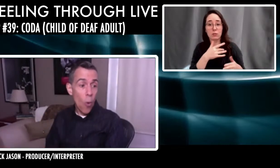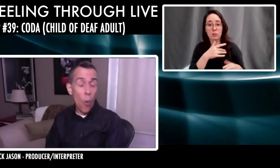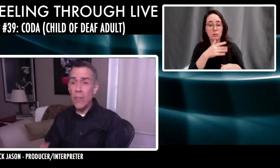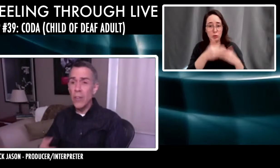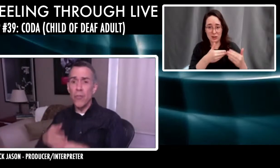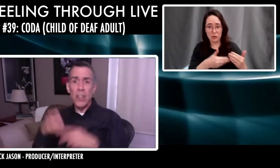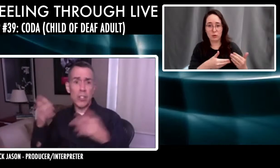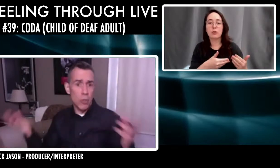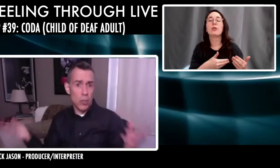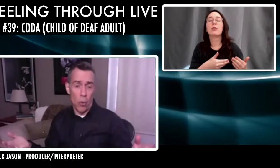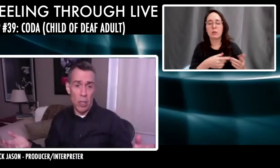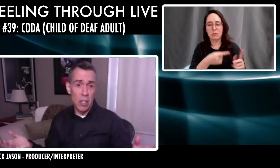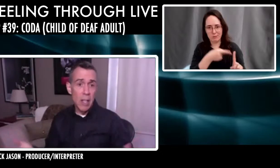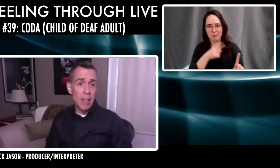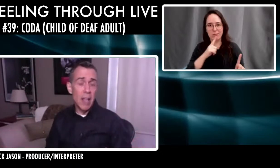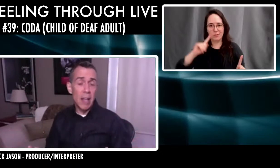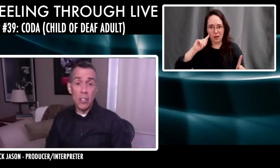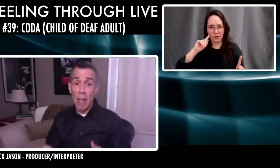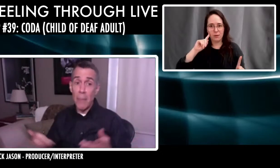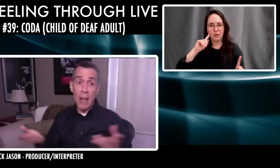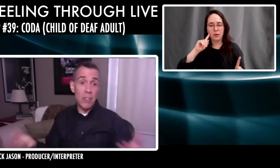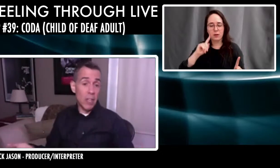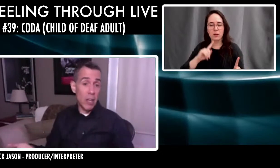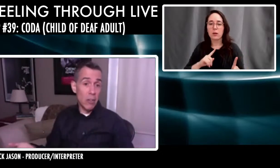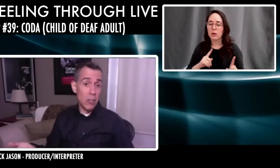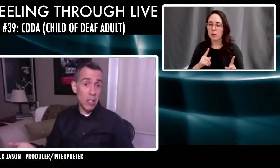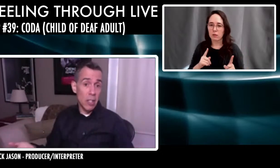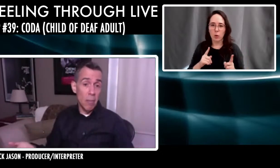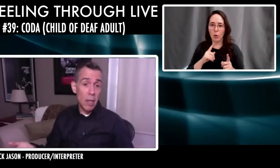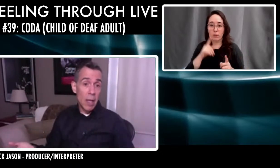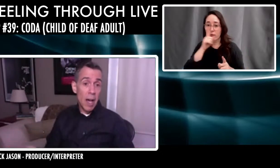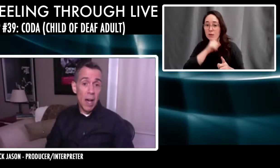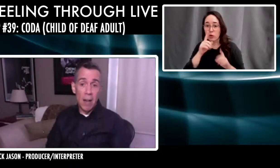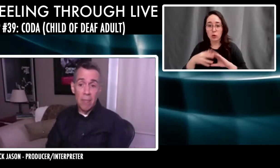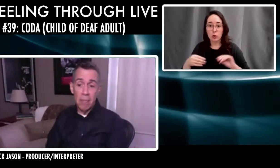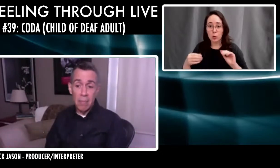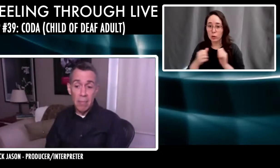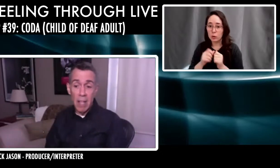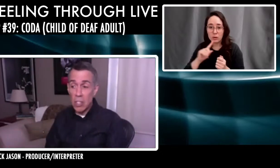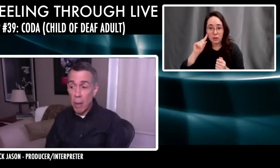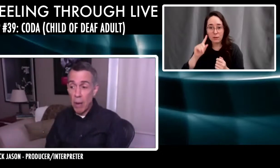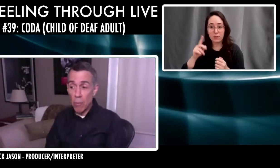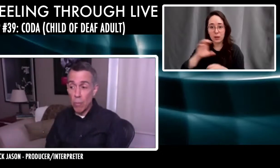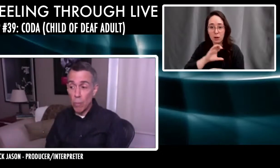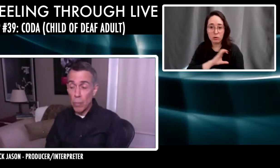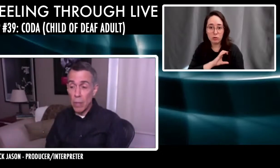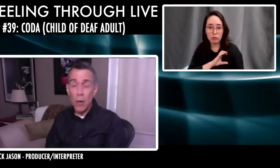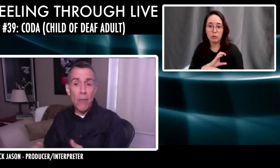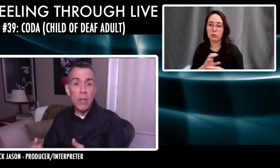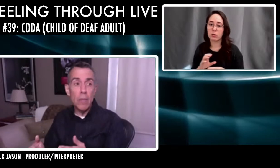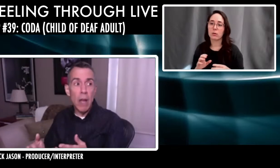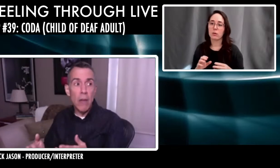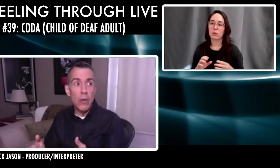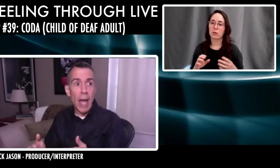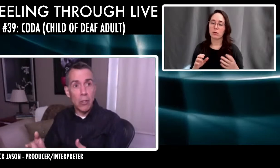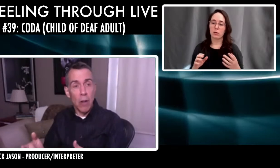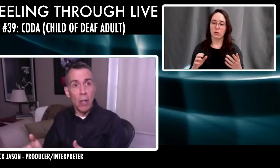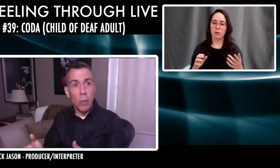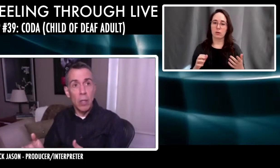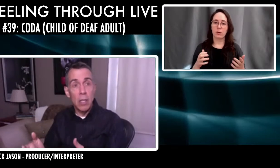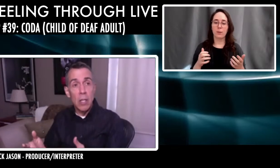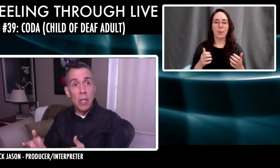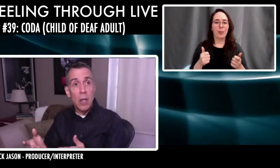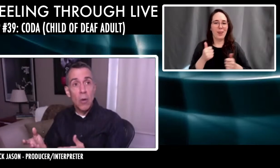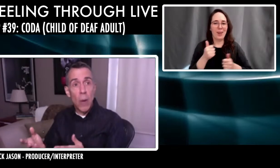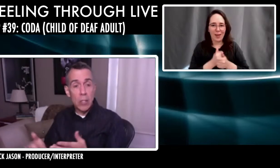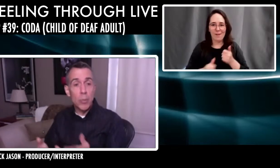or even fictional stories that just happened to have deaf characters in them. It's just about, you know, every, every actor in